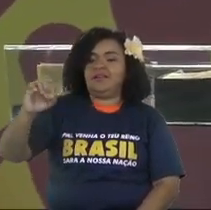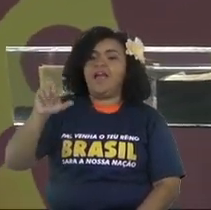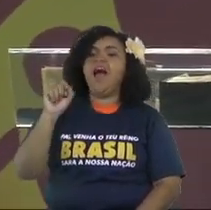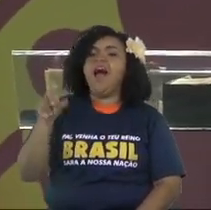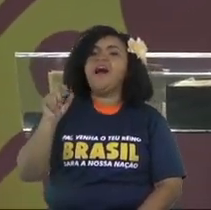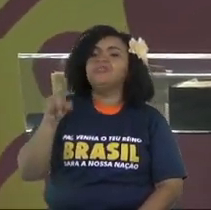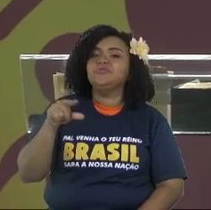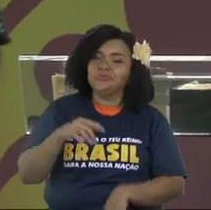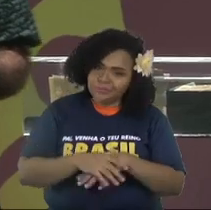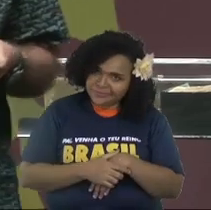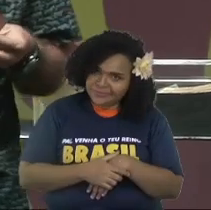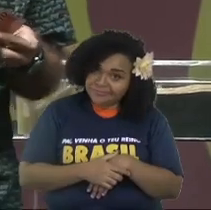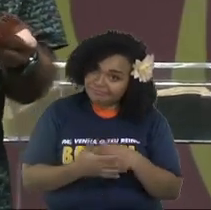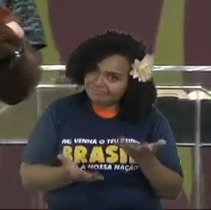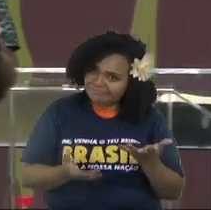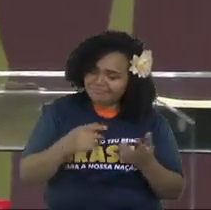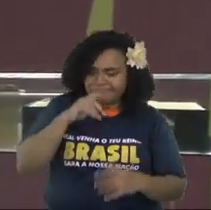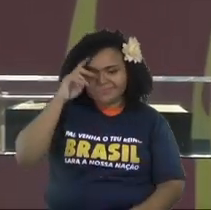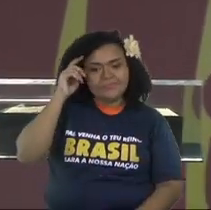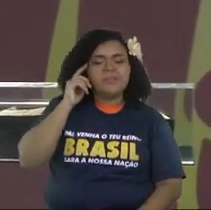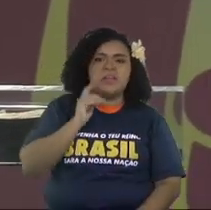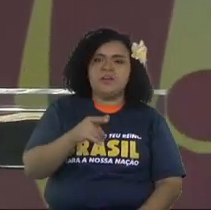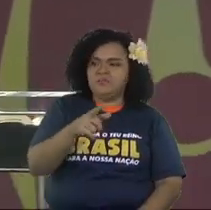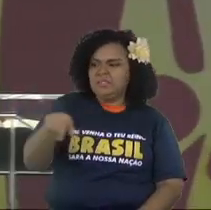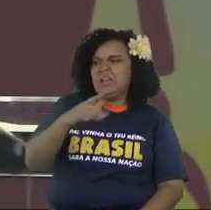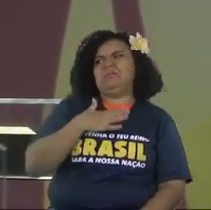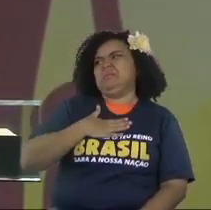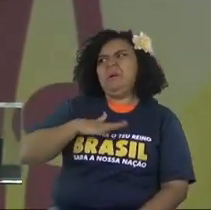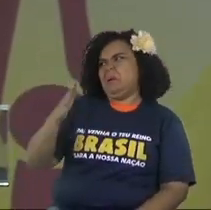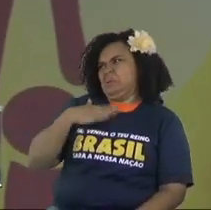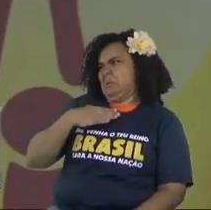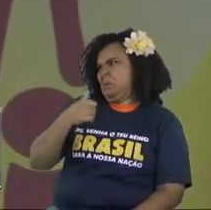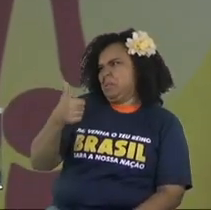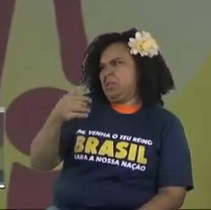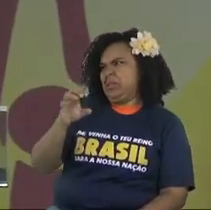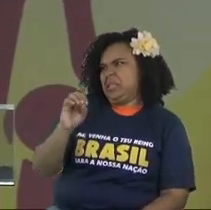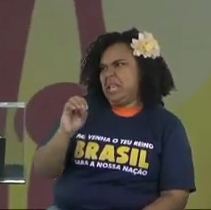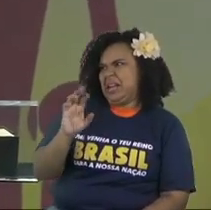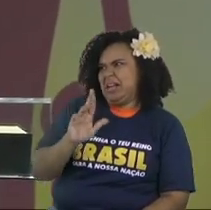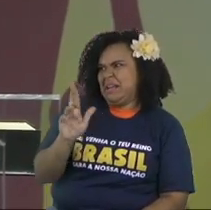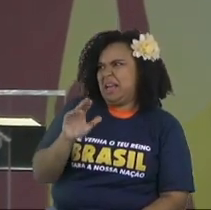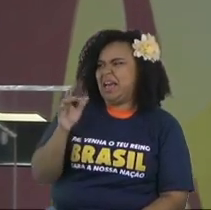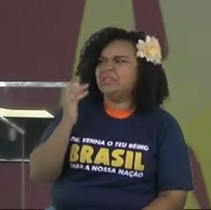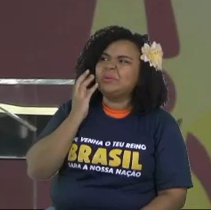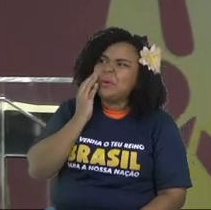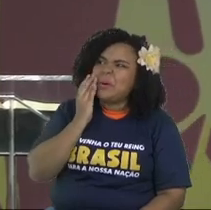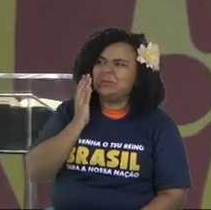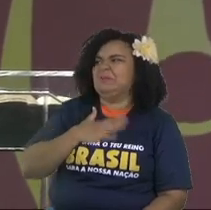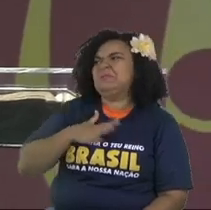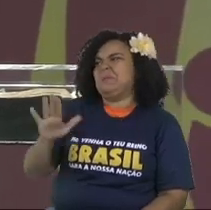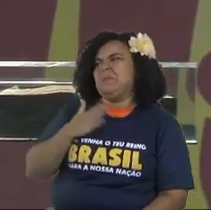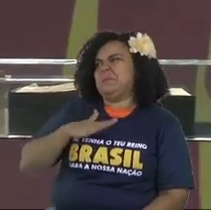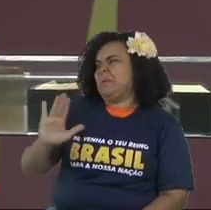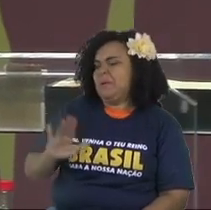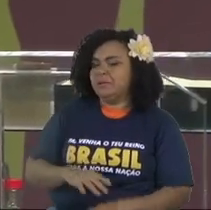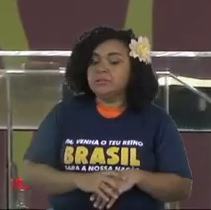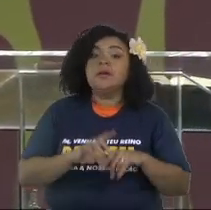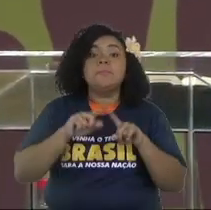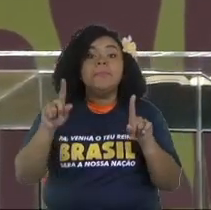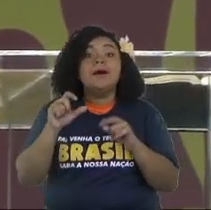If you don't like the pink one, you can give it to me. Many people said no. If you don't, you pass it to me. I like it